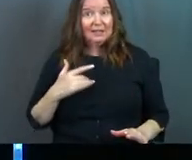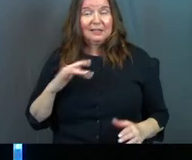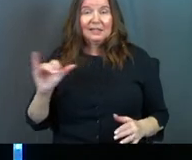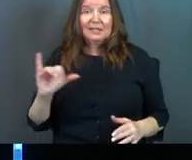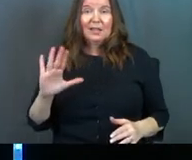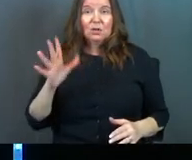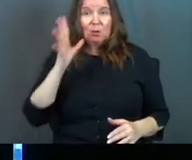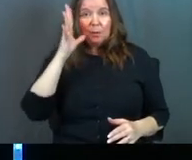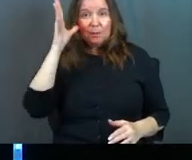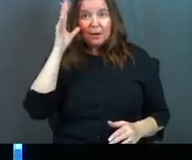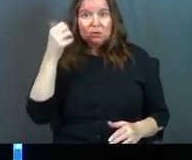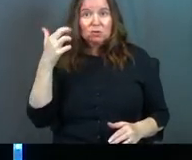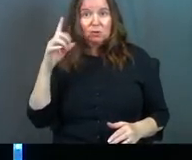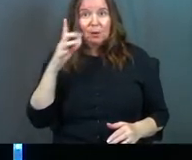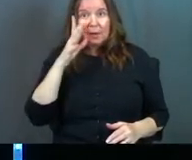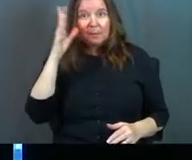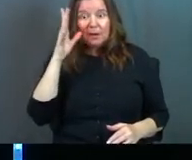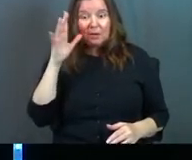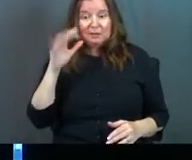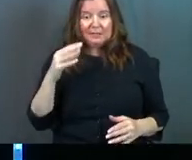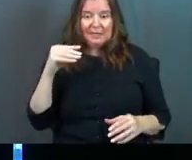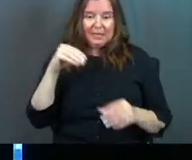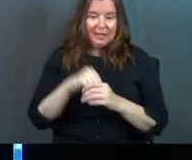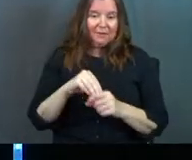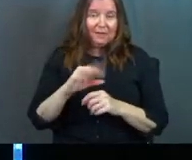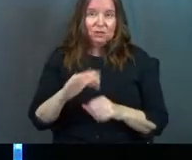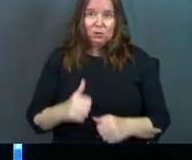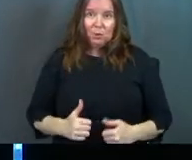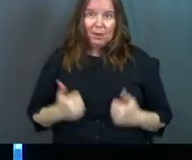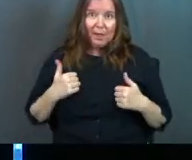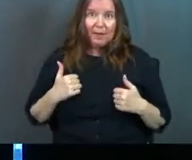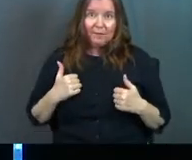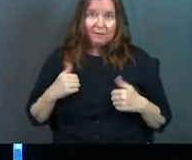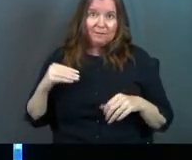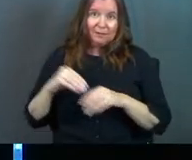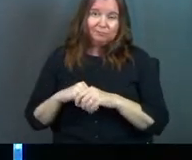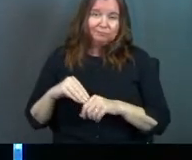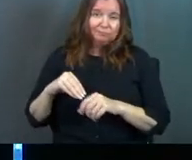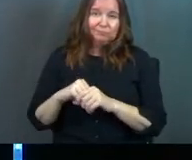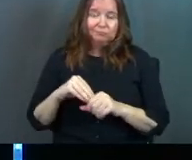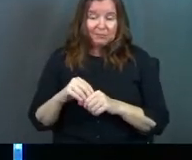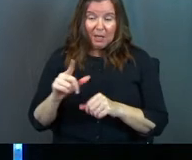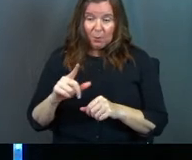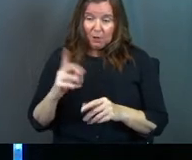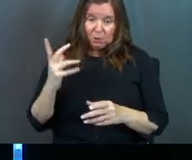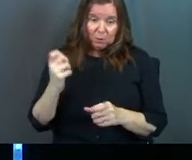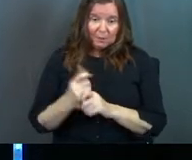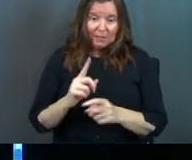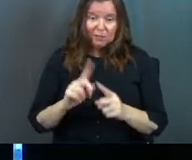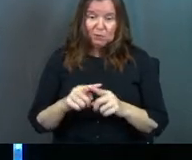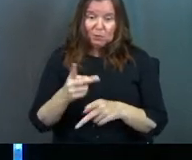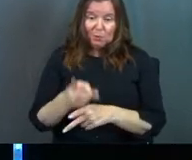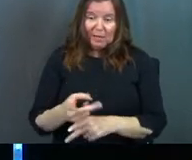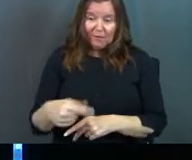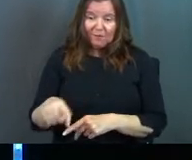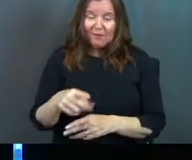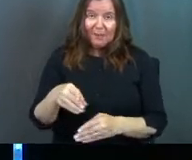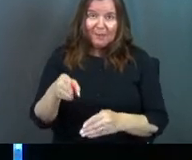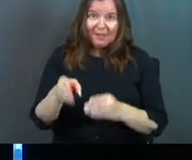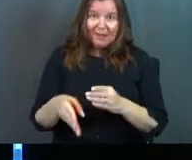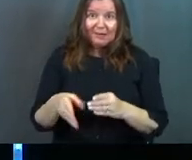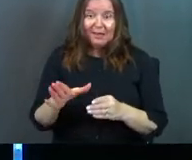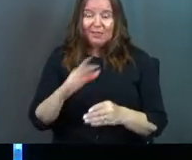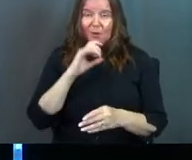it's like your parents and grandparents invested into your life. And when you get to care for them